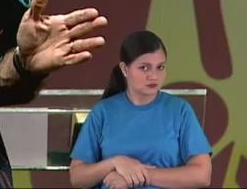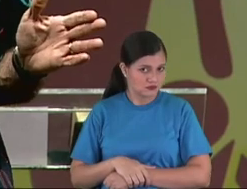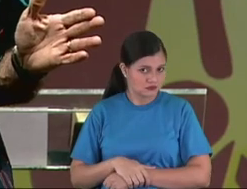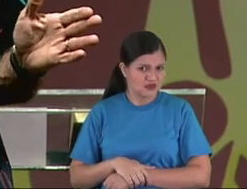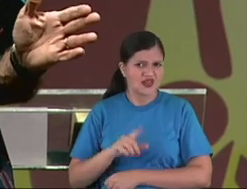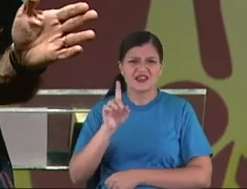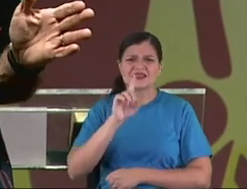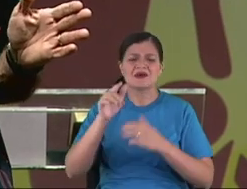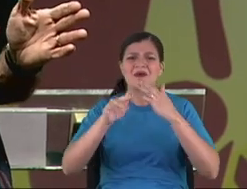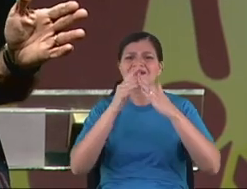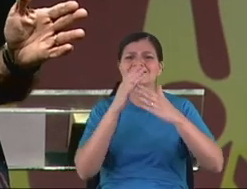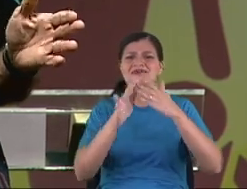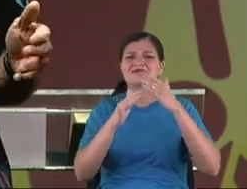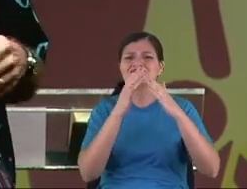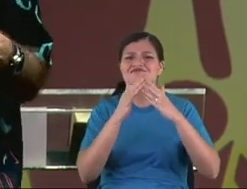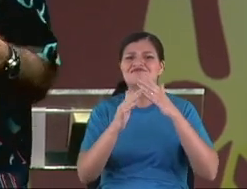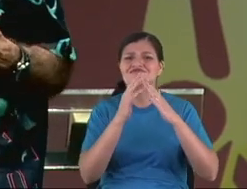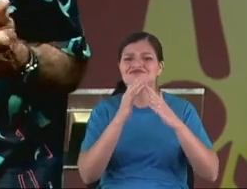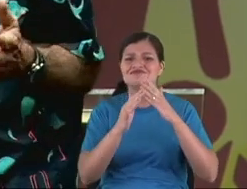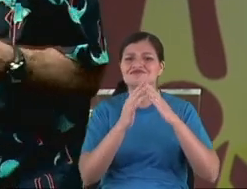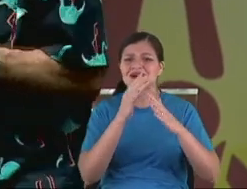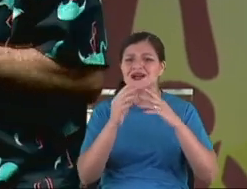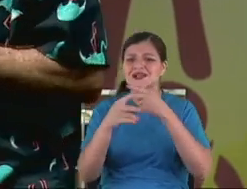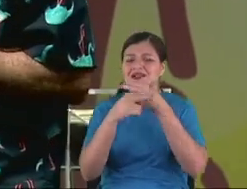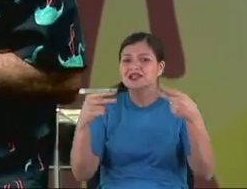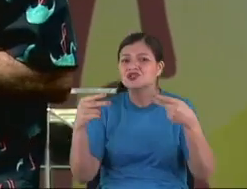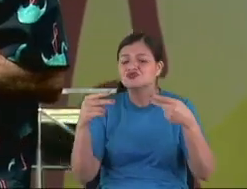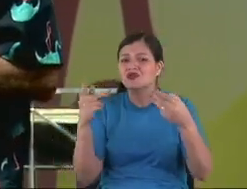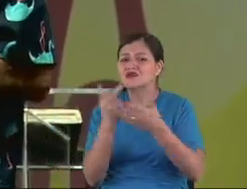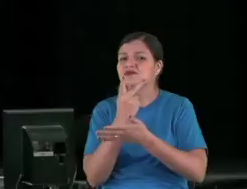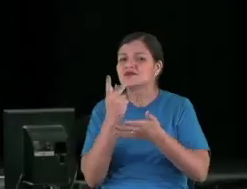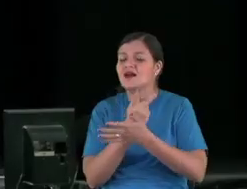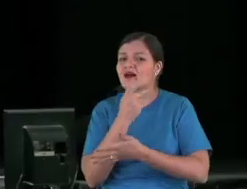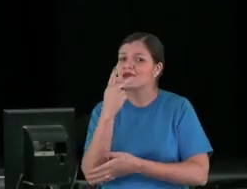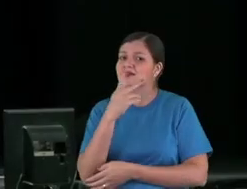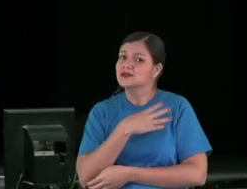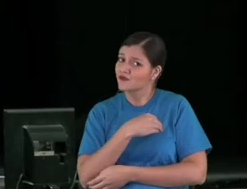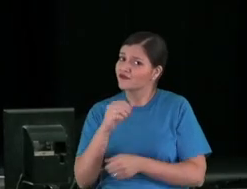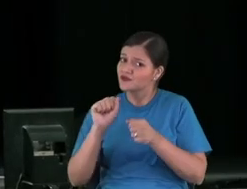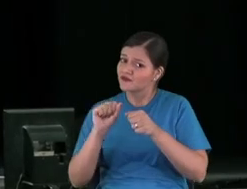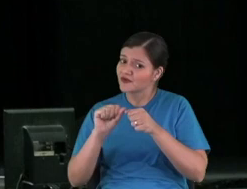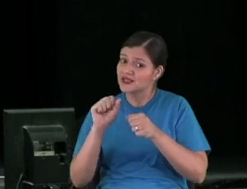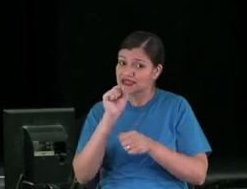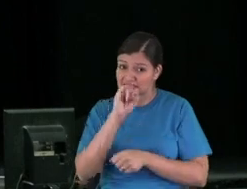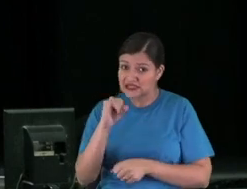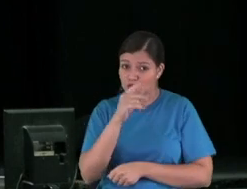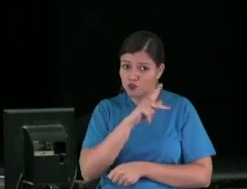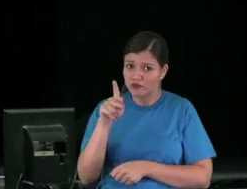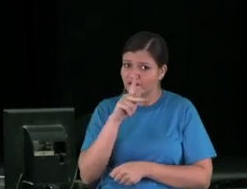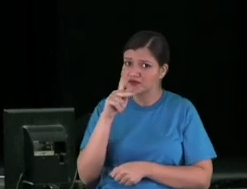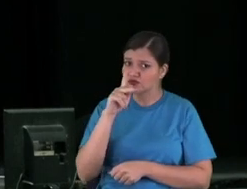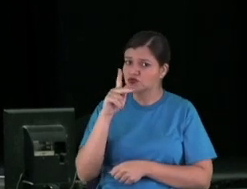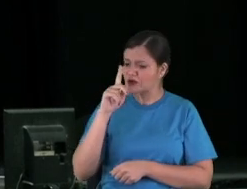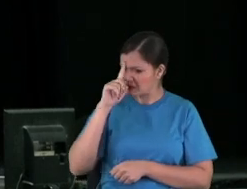Don't interfere in the things that your kids is involved.